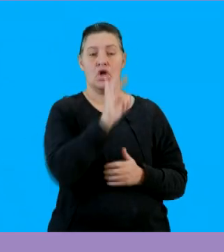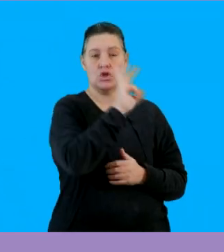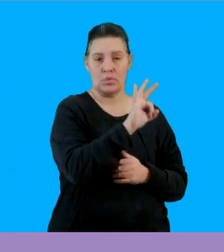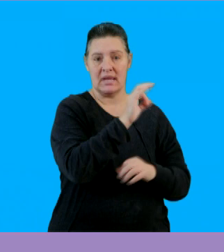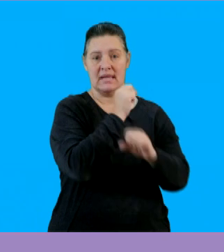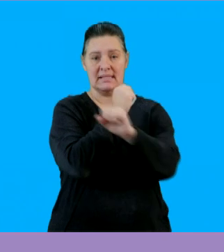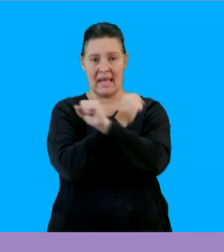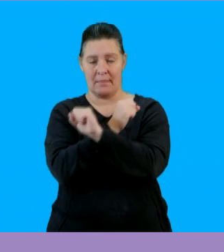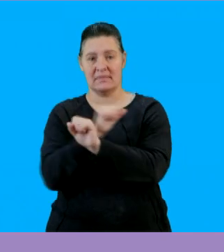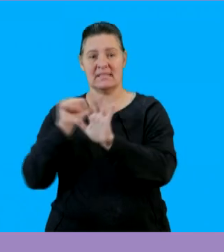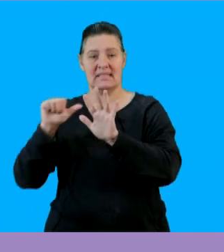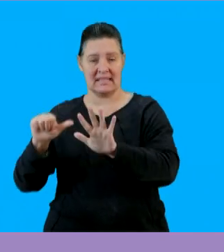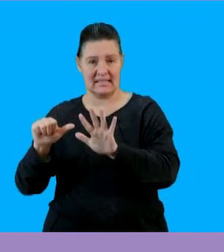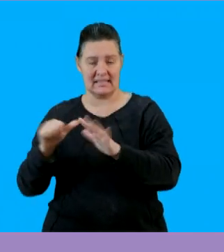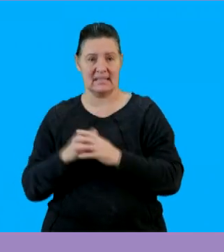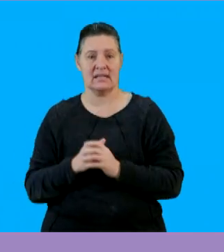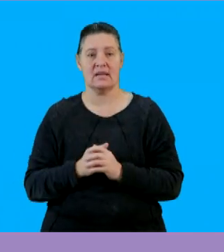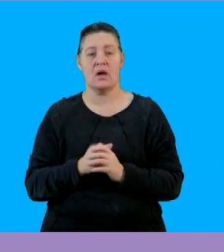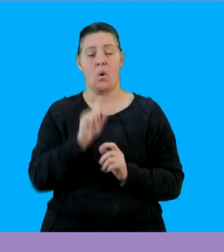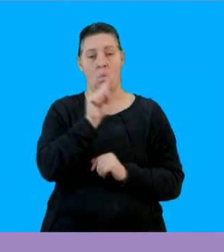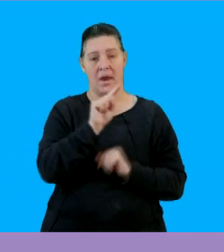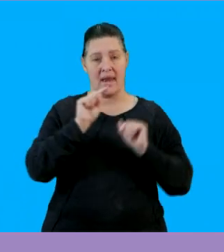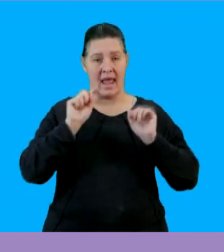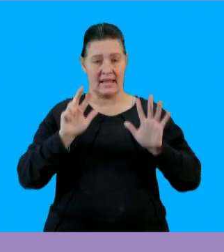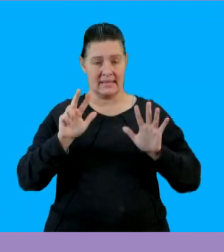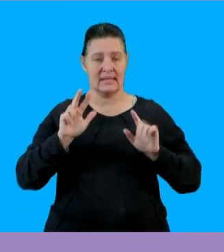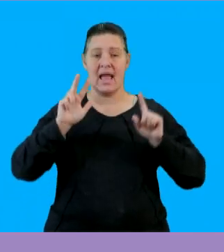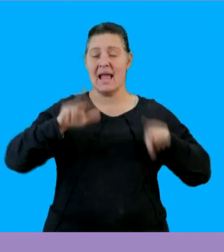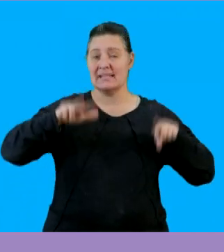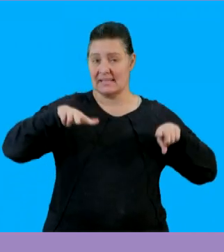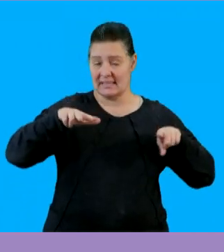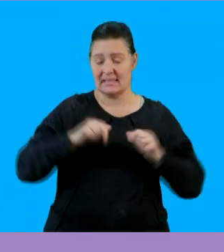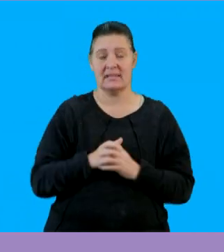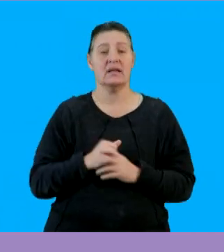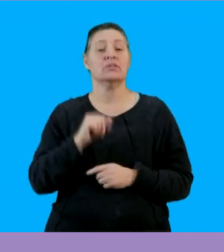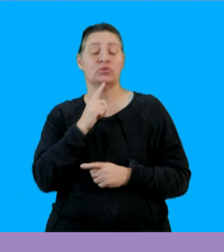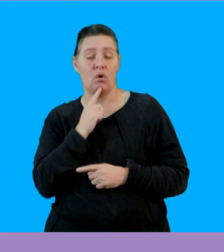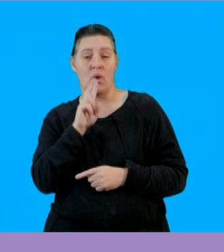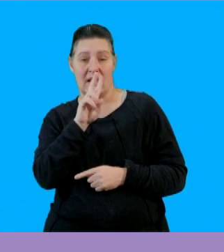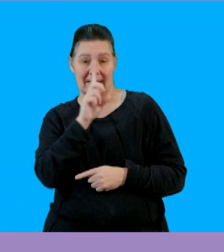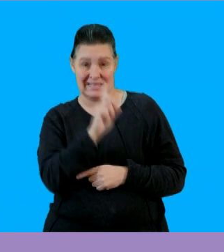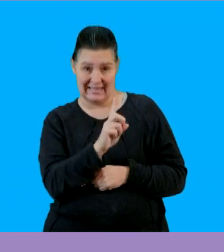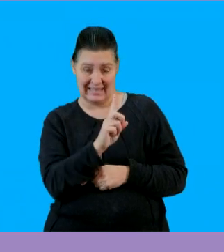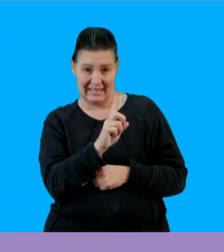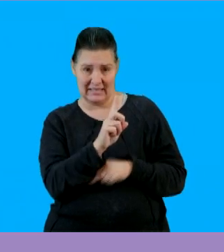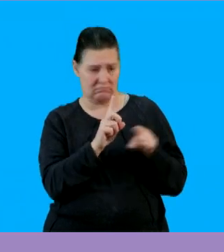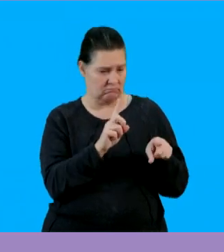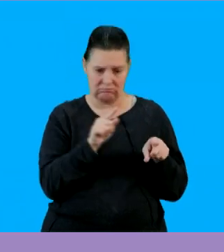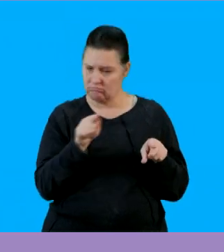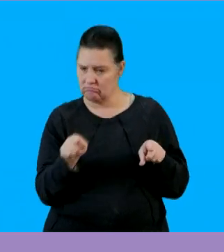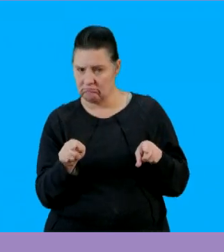3 multiplied by 6 that is 18 and when we look at the